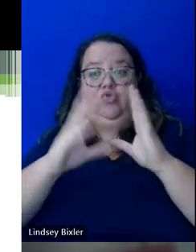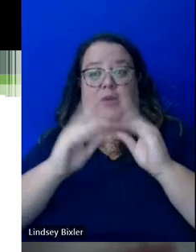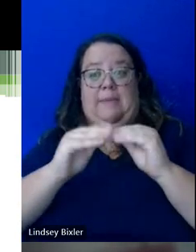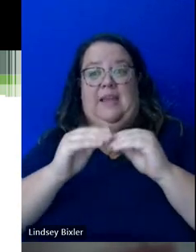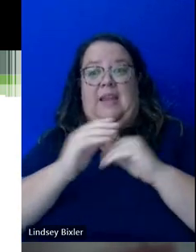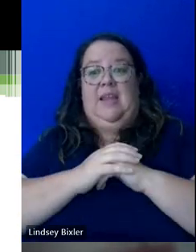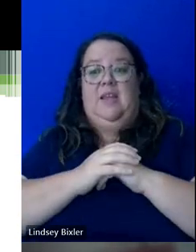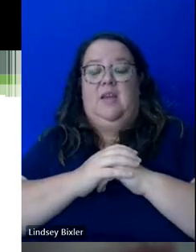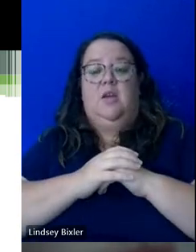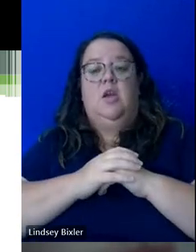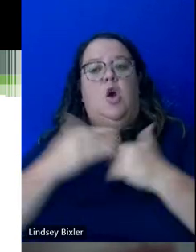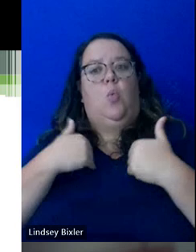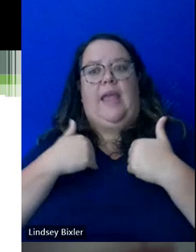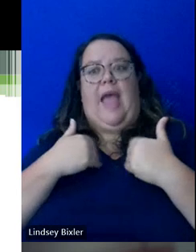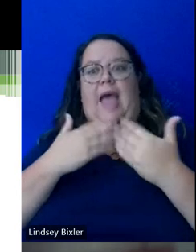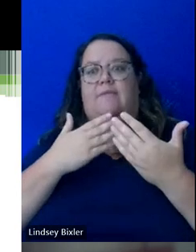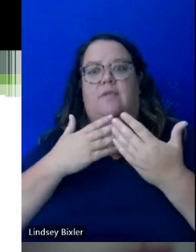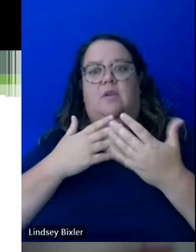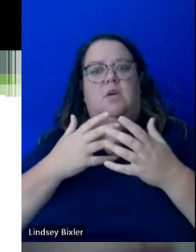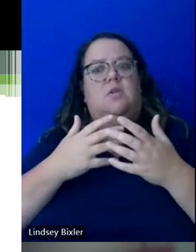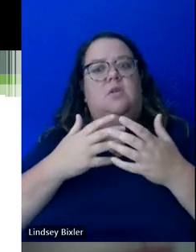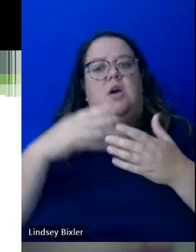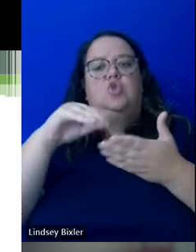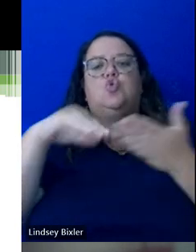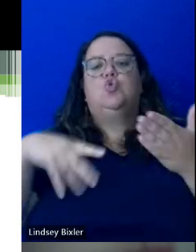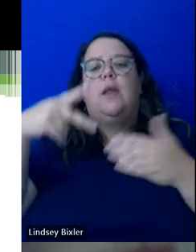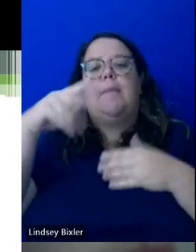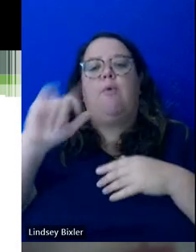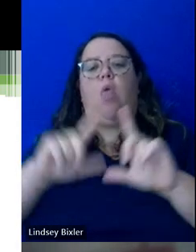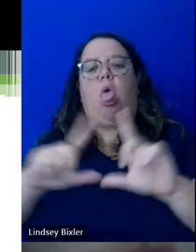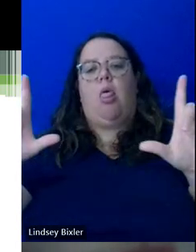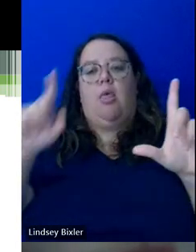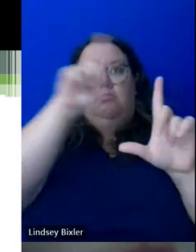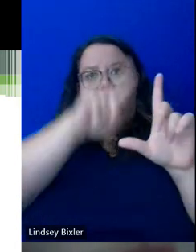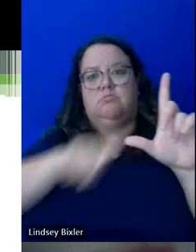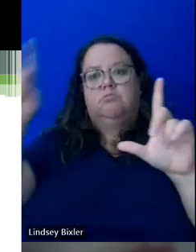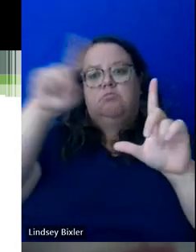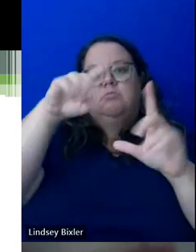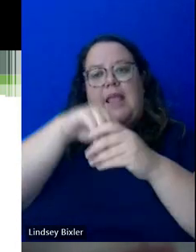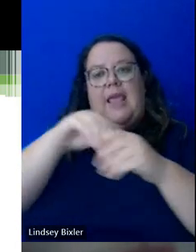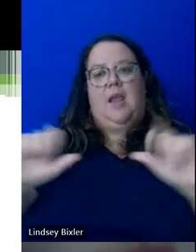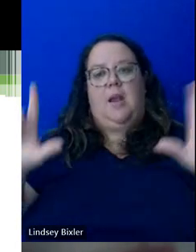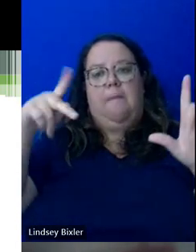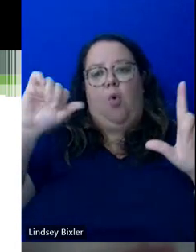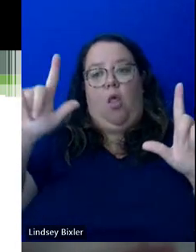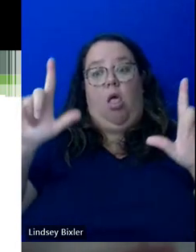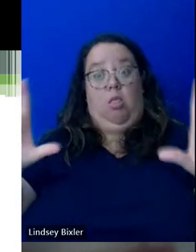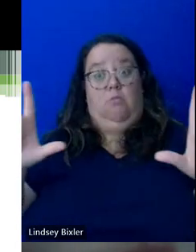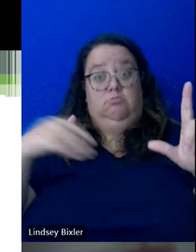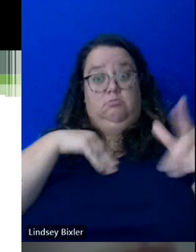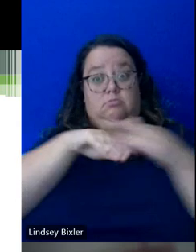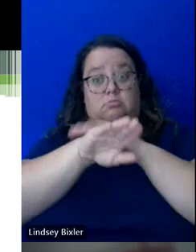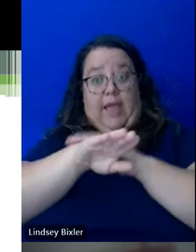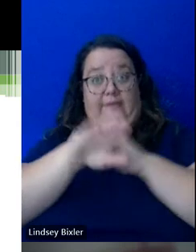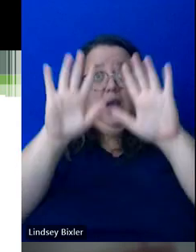again, we have a very robust student portal. And in that student portal, once they have access to it and to